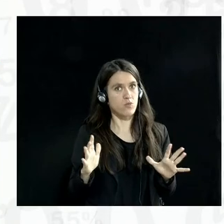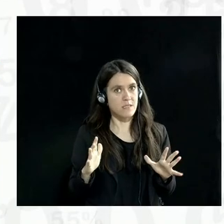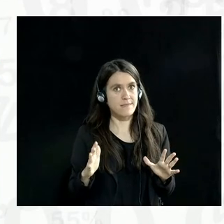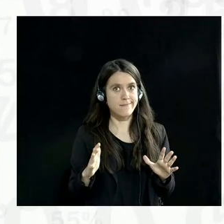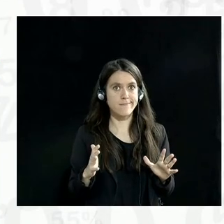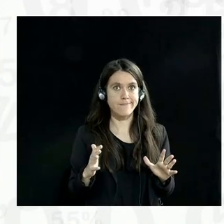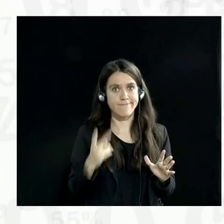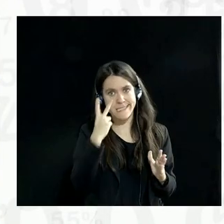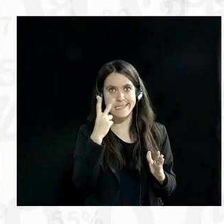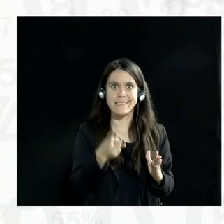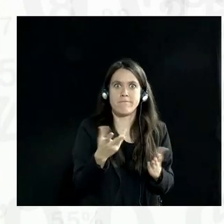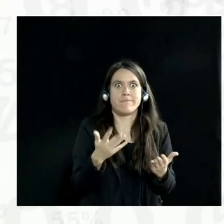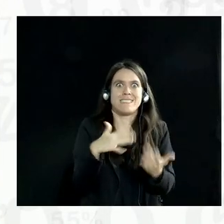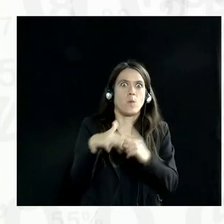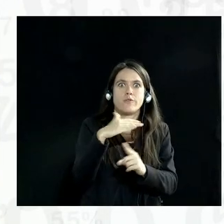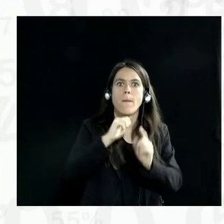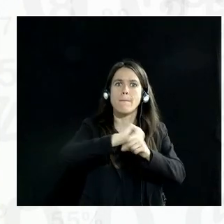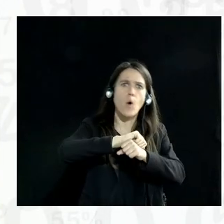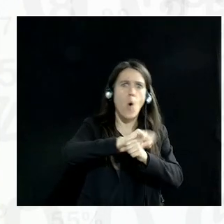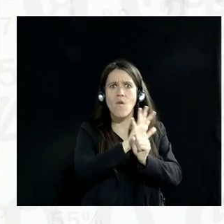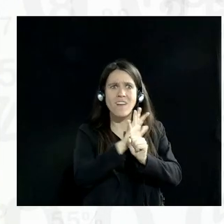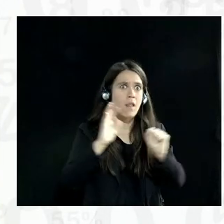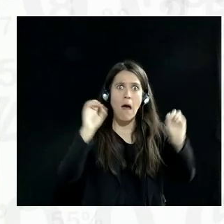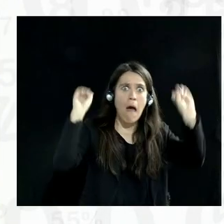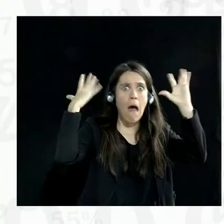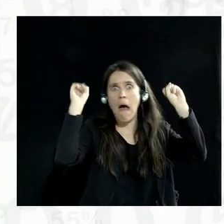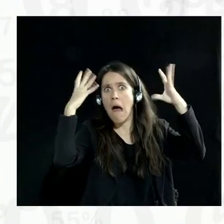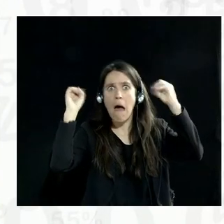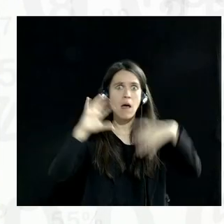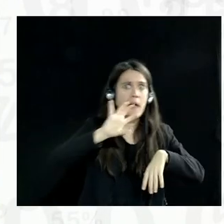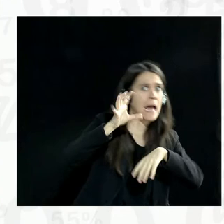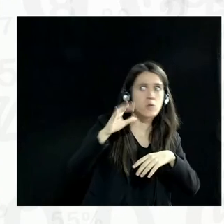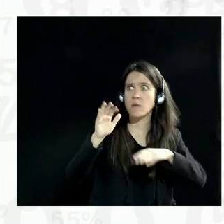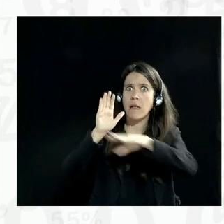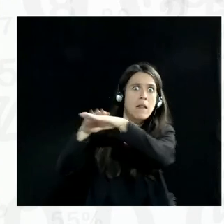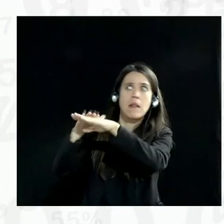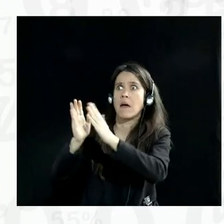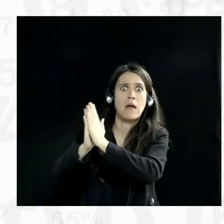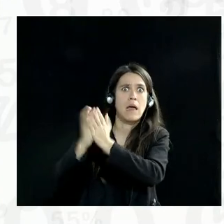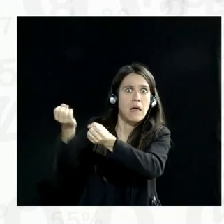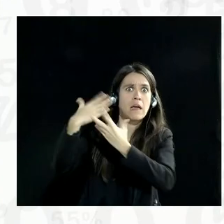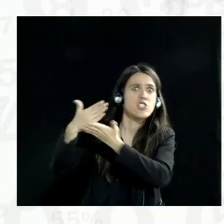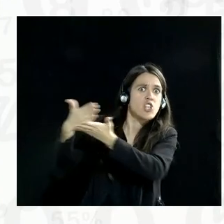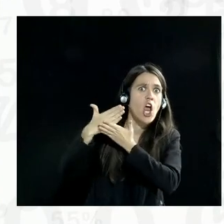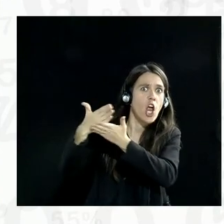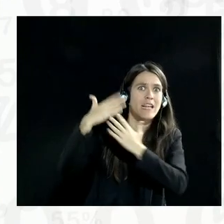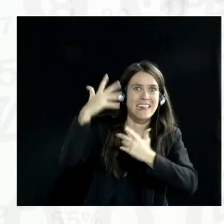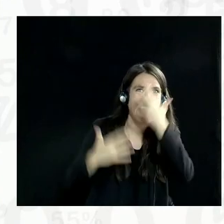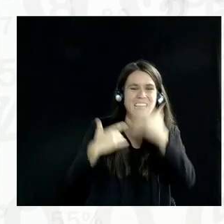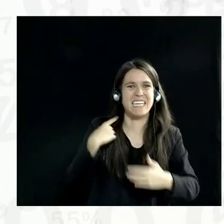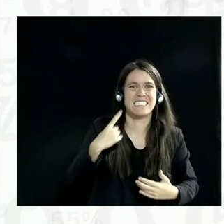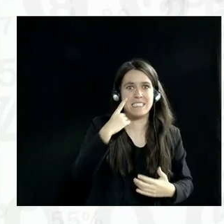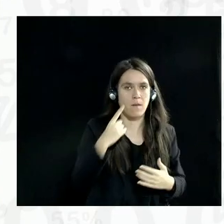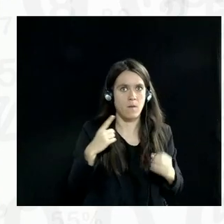cases of pandemic response with national governments, often we find that, you know, there's a significant lack of